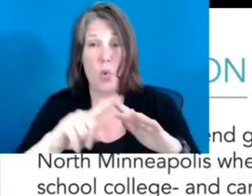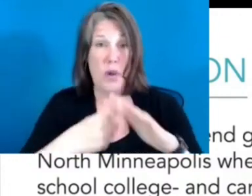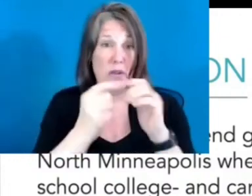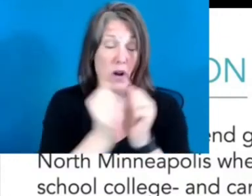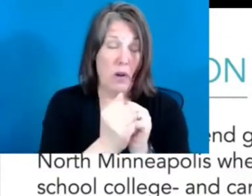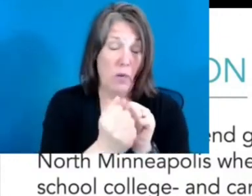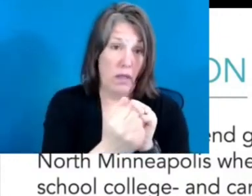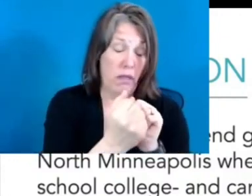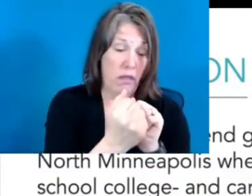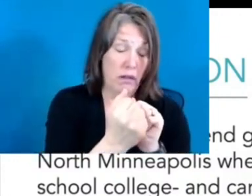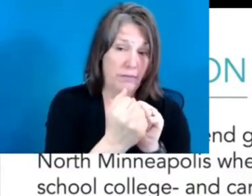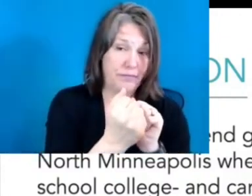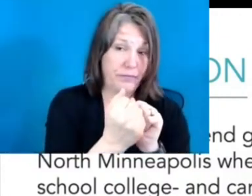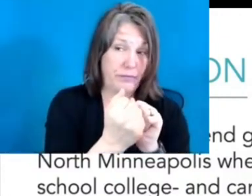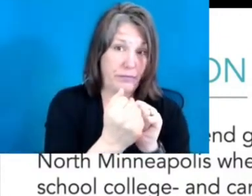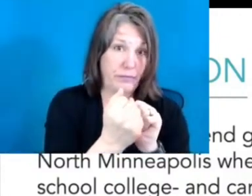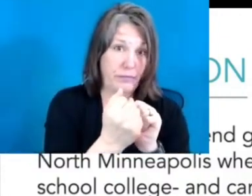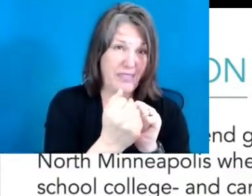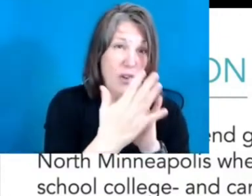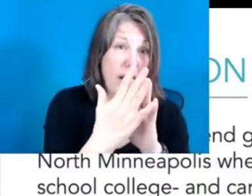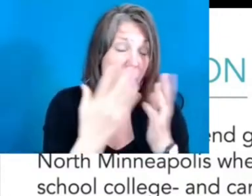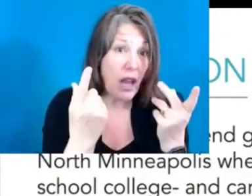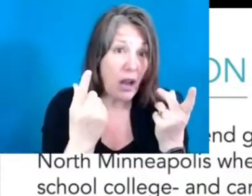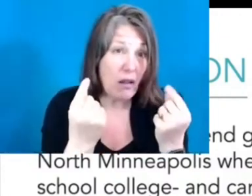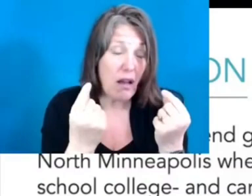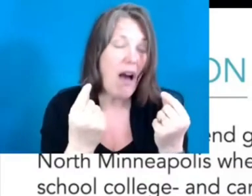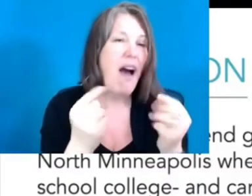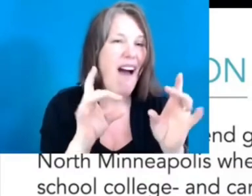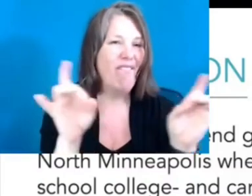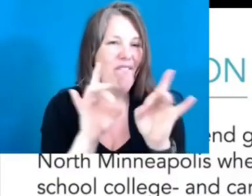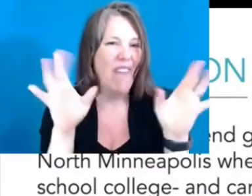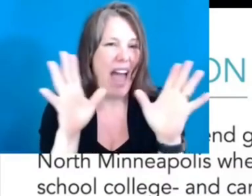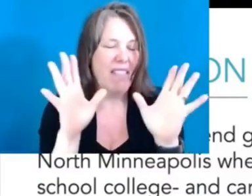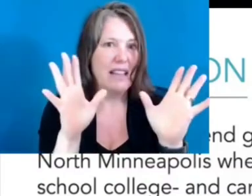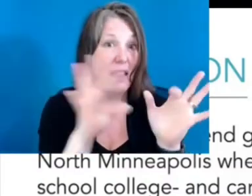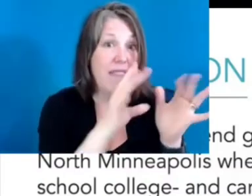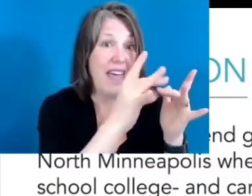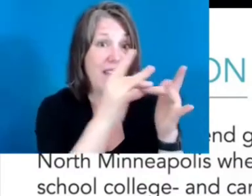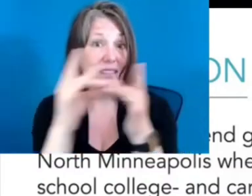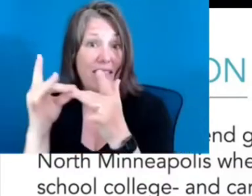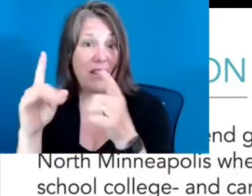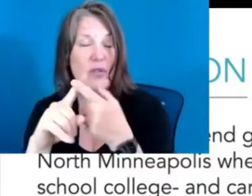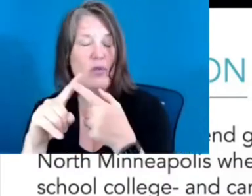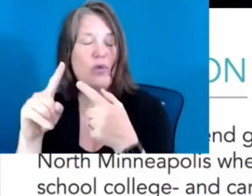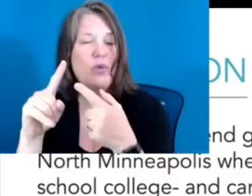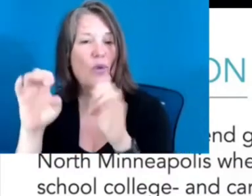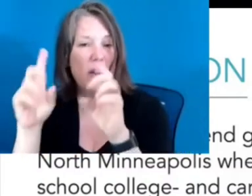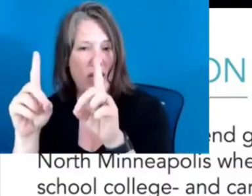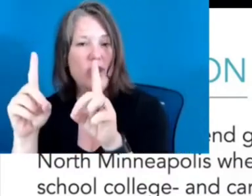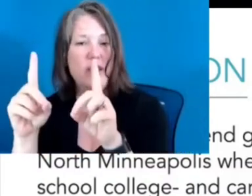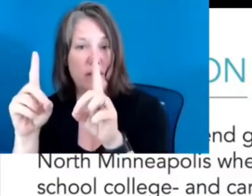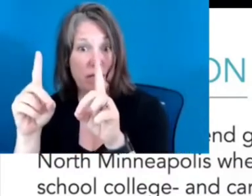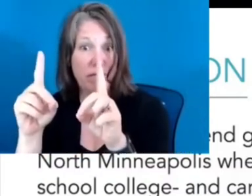addressing, um, violence. That's what led us to education. And I want to say, um, a little bit about that.